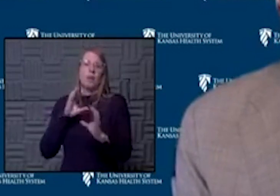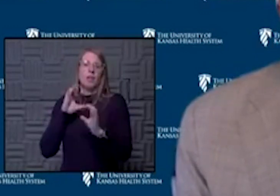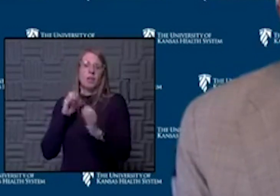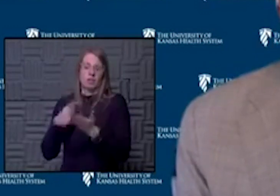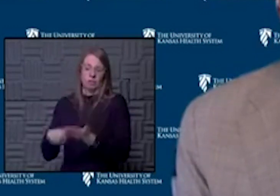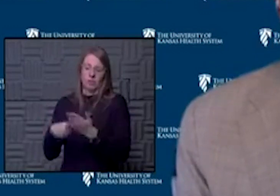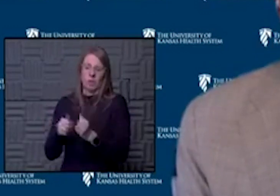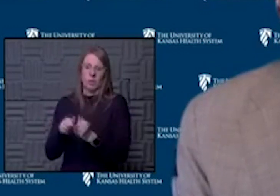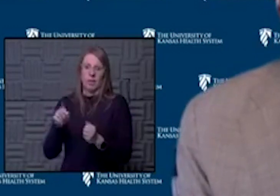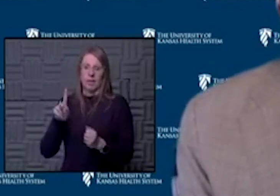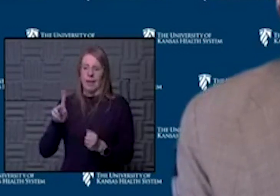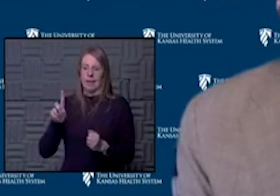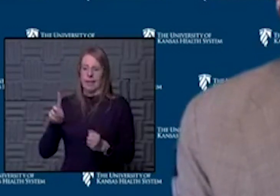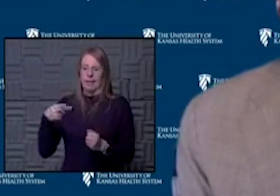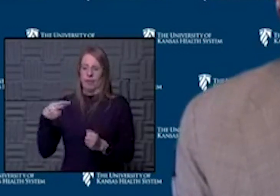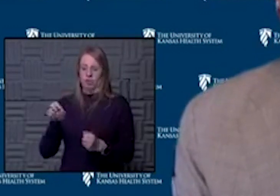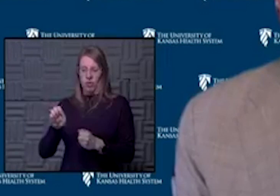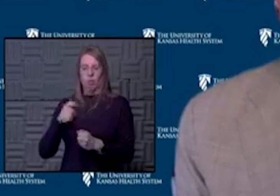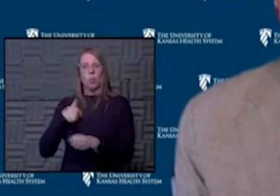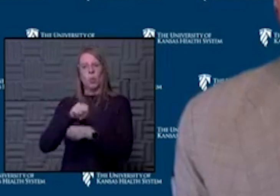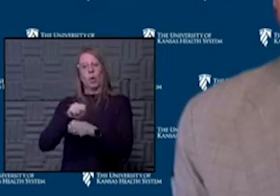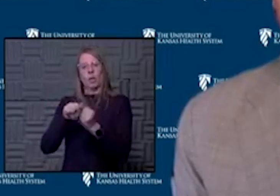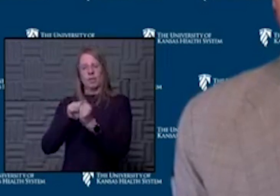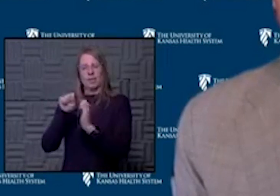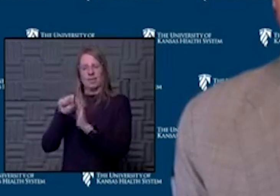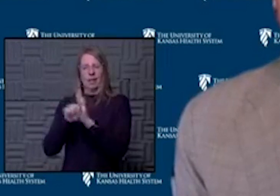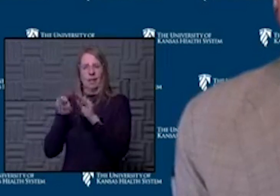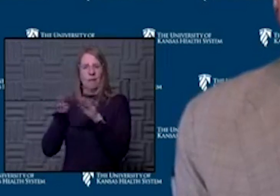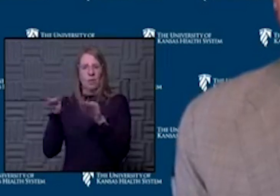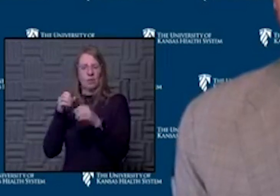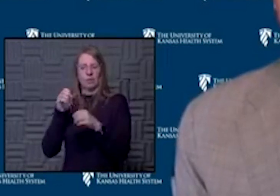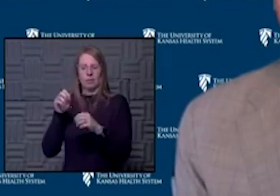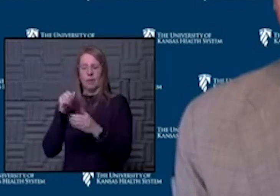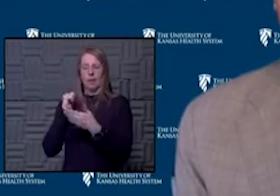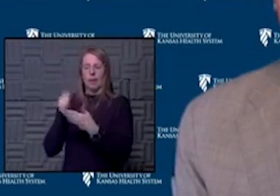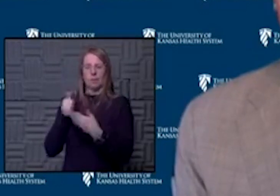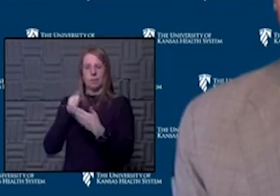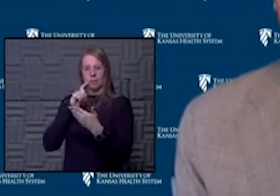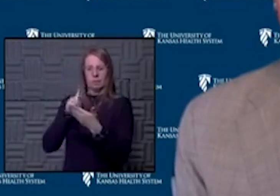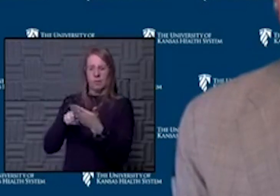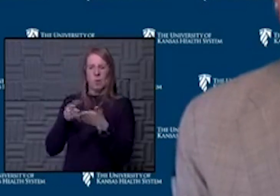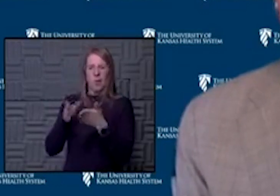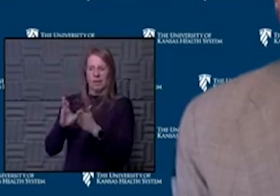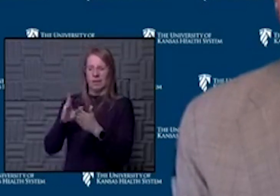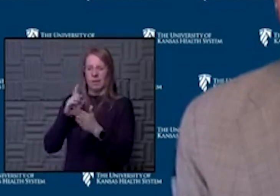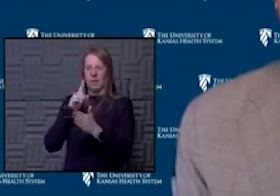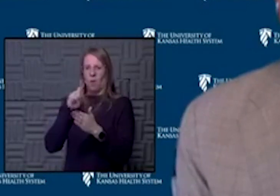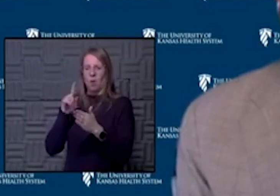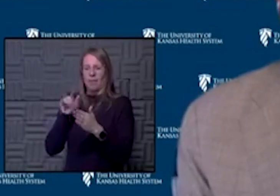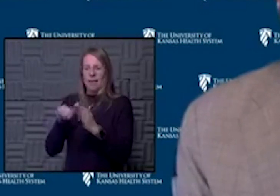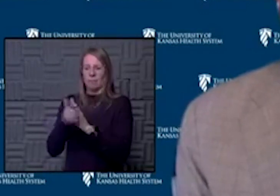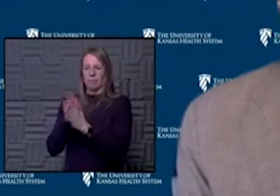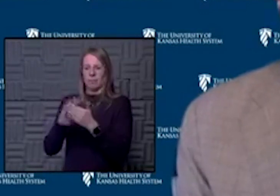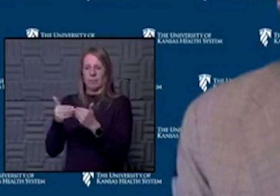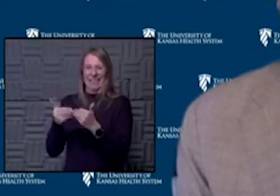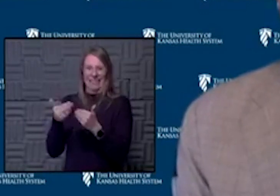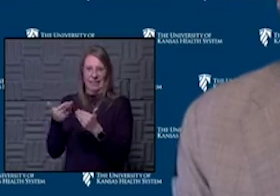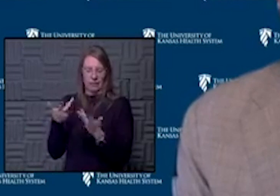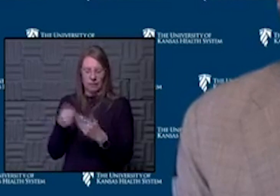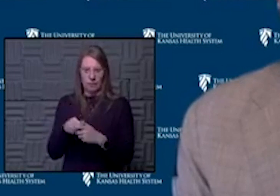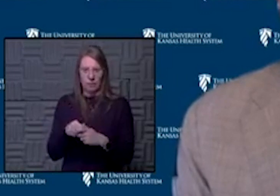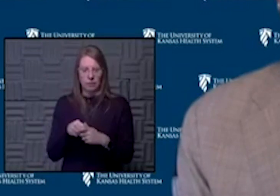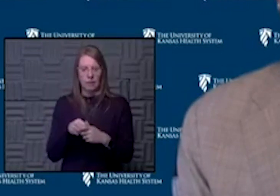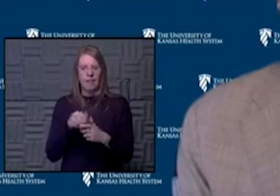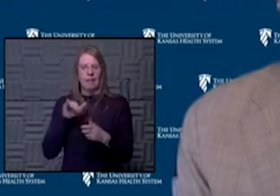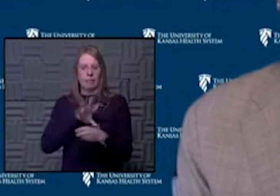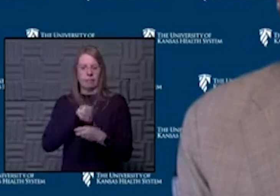KDHE, we're working at the state level to help identify ways to make that easier. It's definitely part of our plan. There's not been a lot